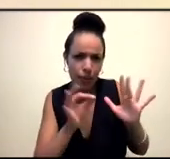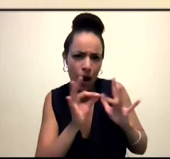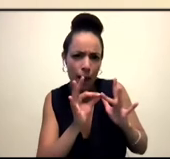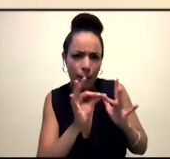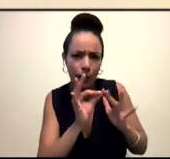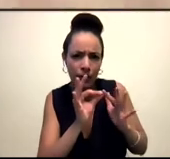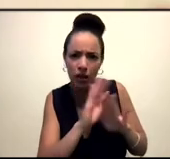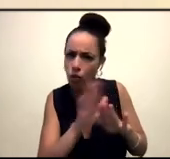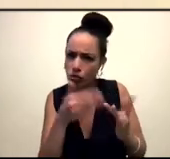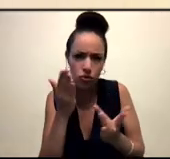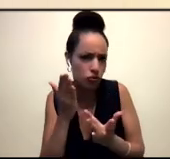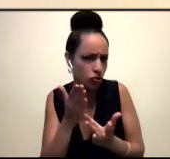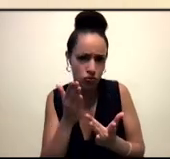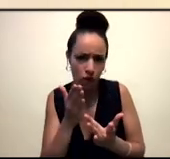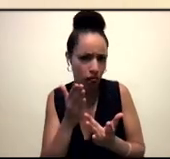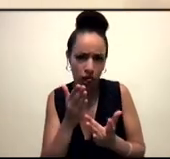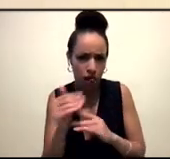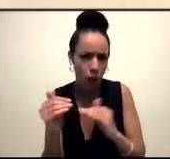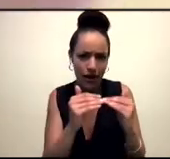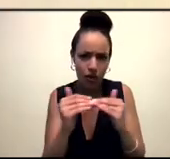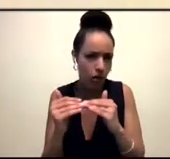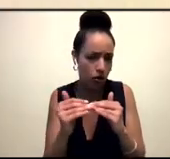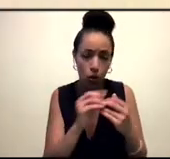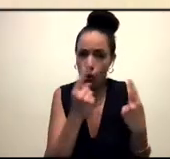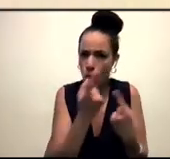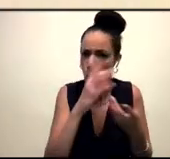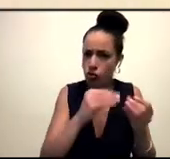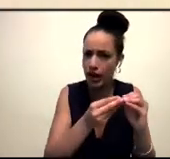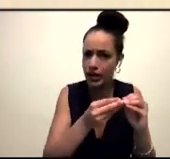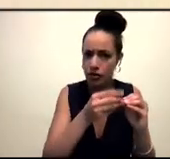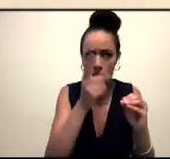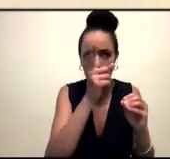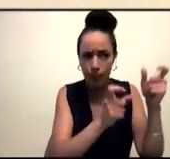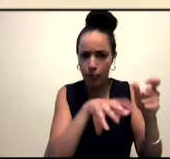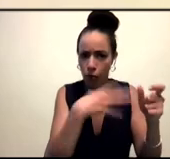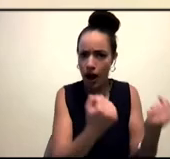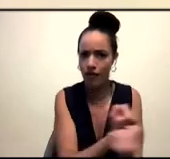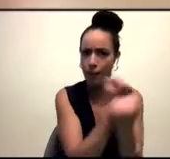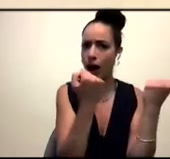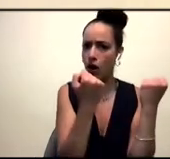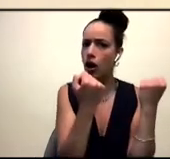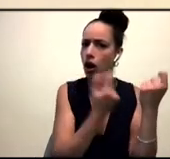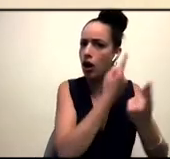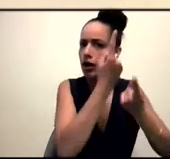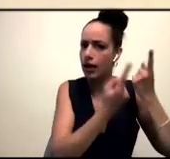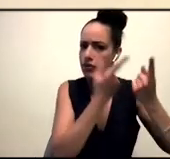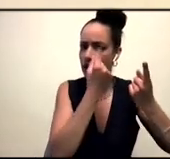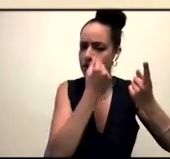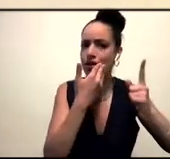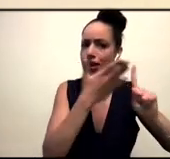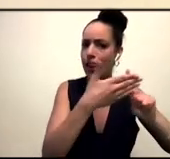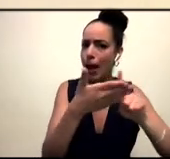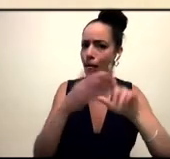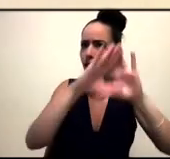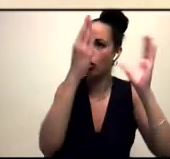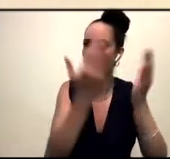the people with the power to sort of organize and label the world in the way that is most convenient and useful for them.